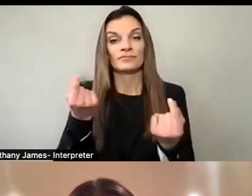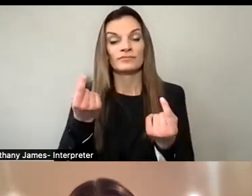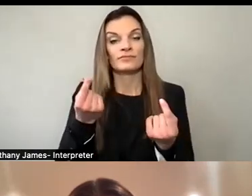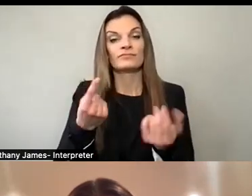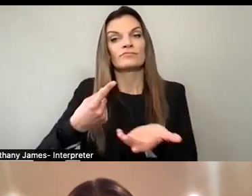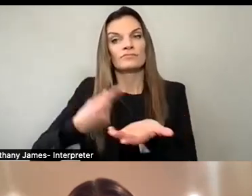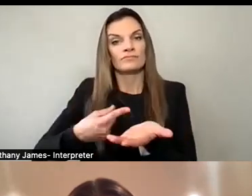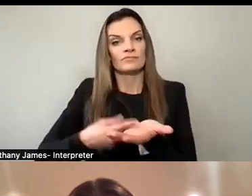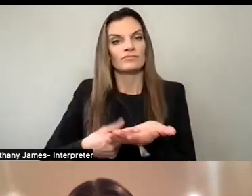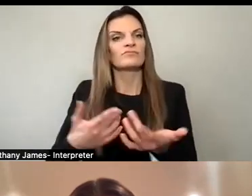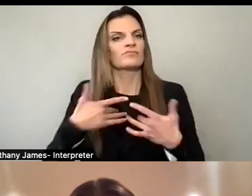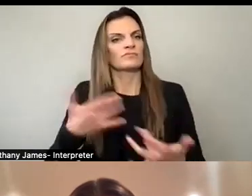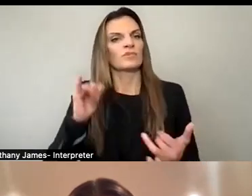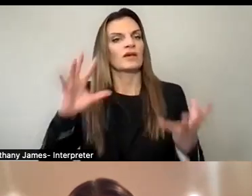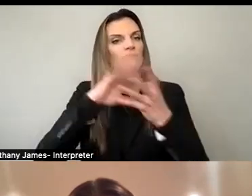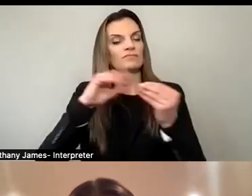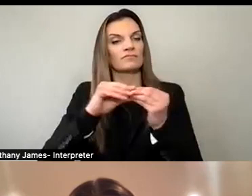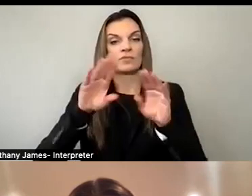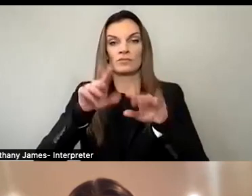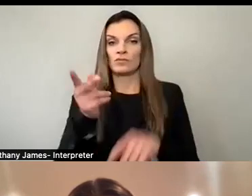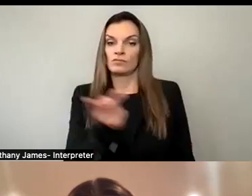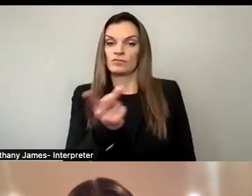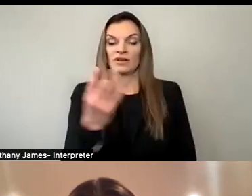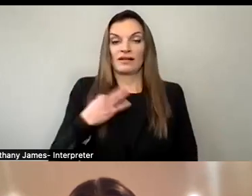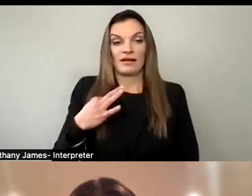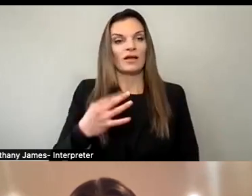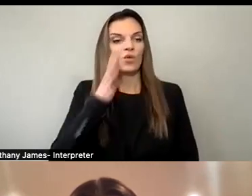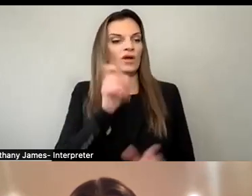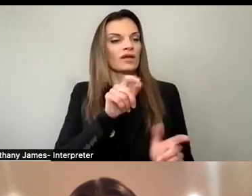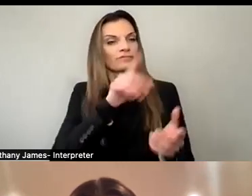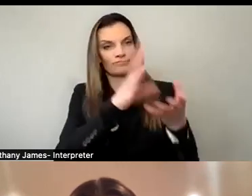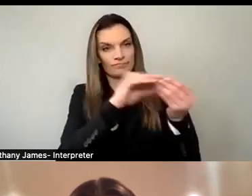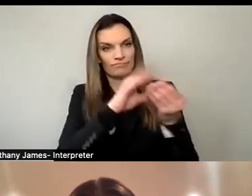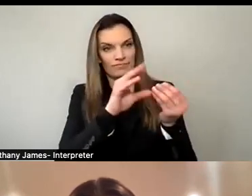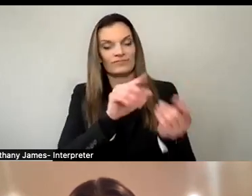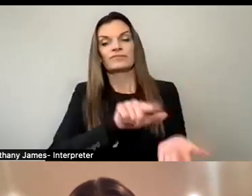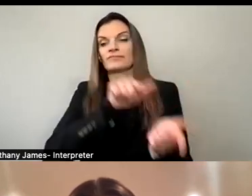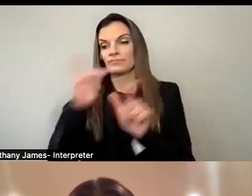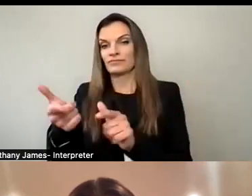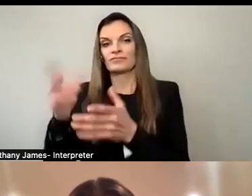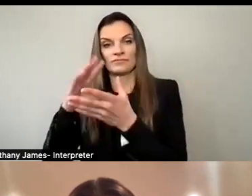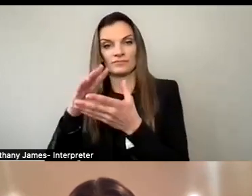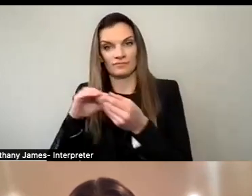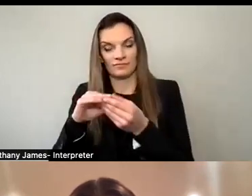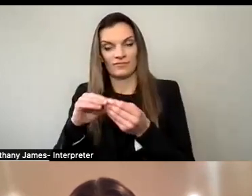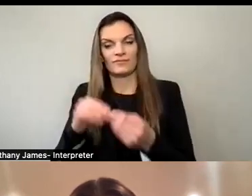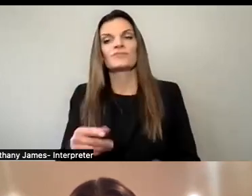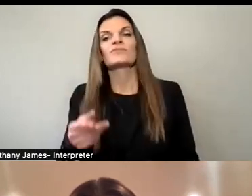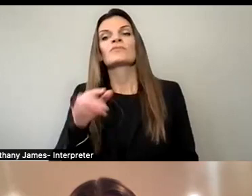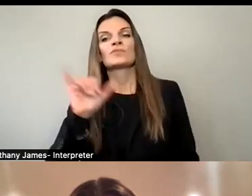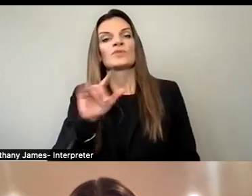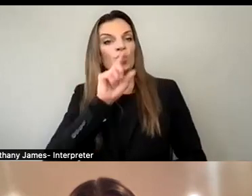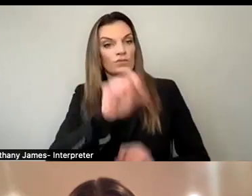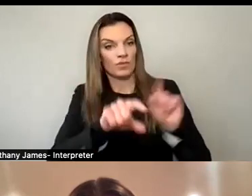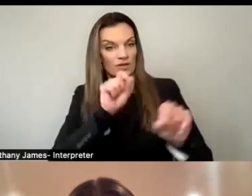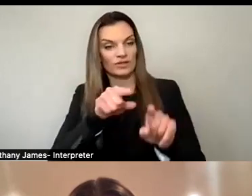format, beginning with an opening statement from each candidate, followed by a question and response period